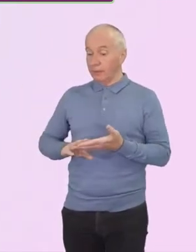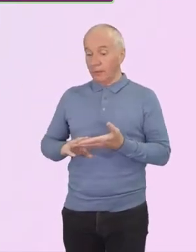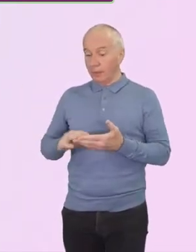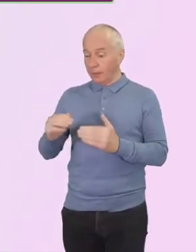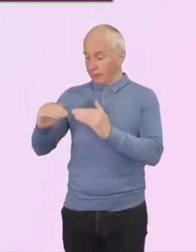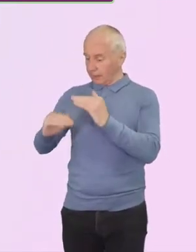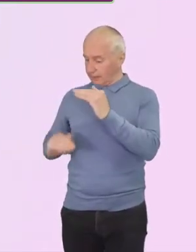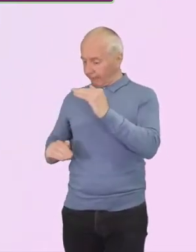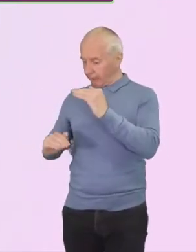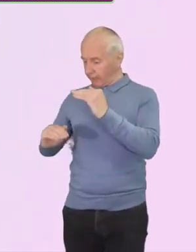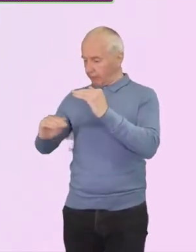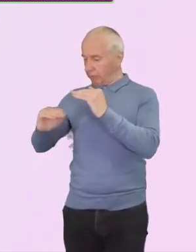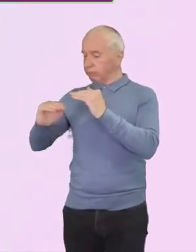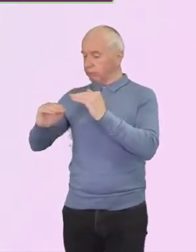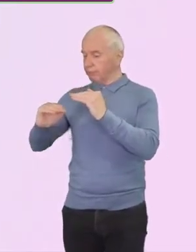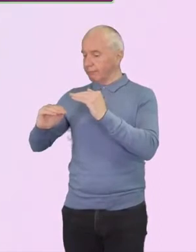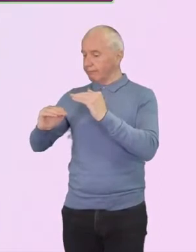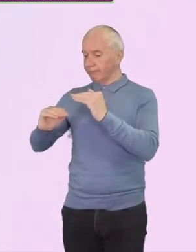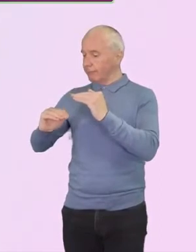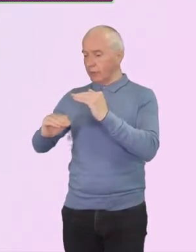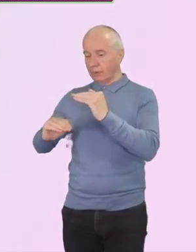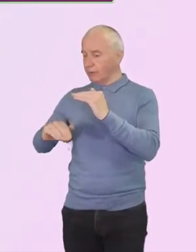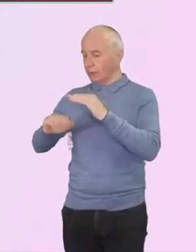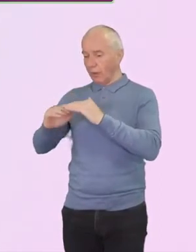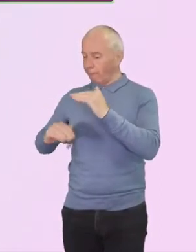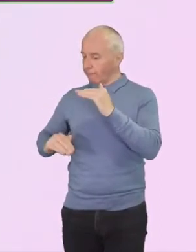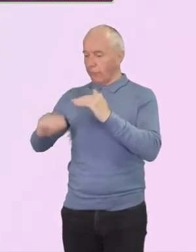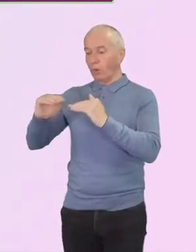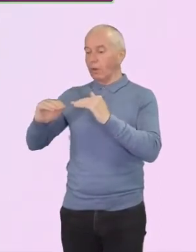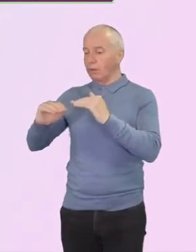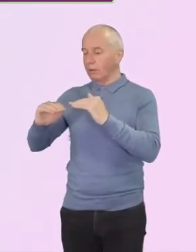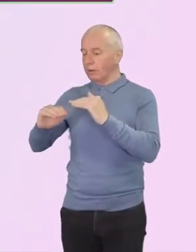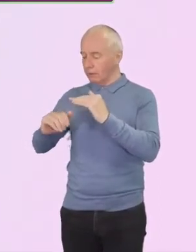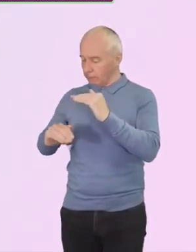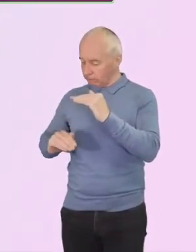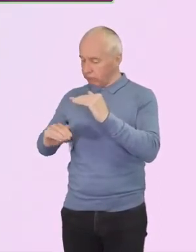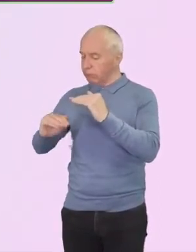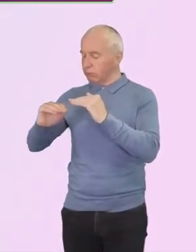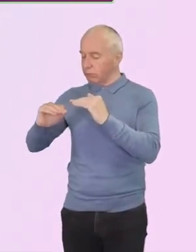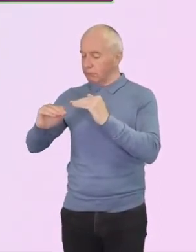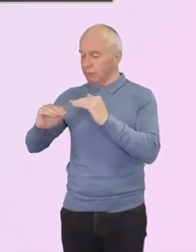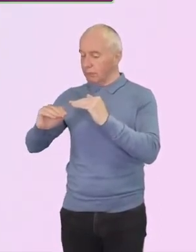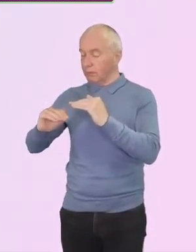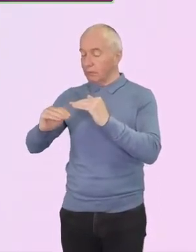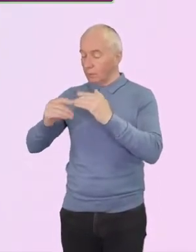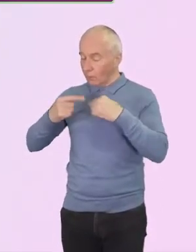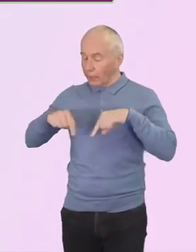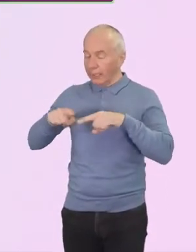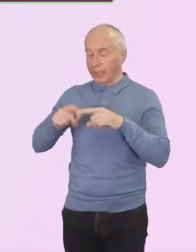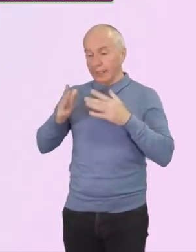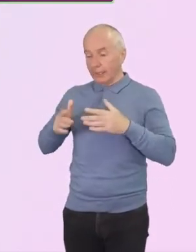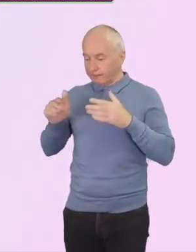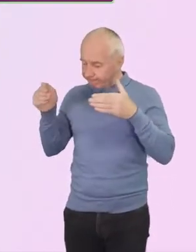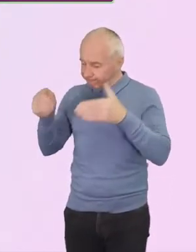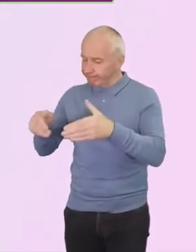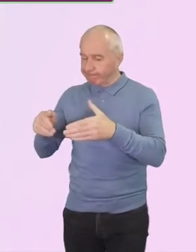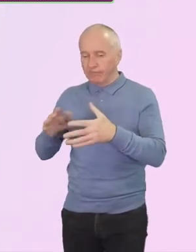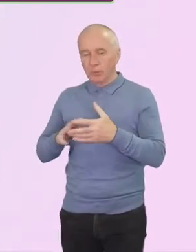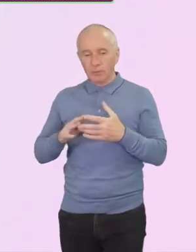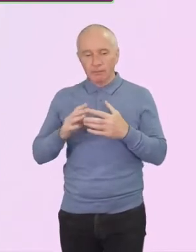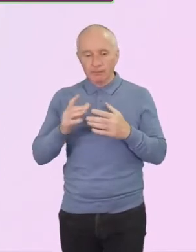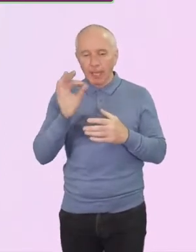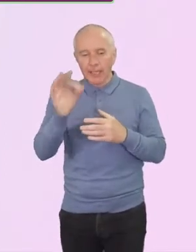eliminating it does not remove risk of future deficits, so we are now focused on reaching the buyout figures,